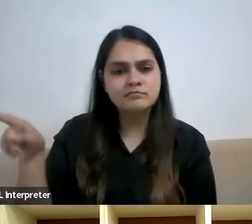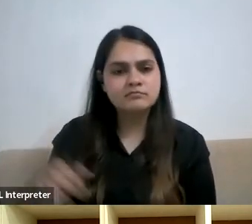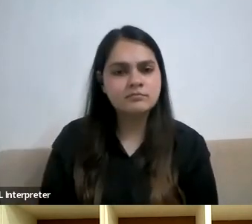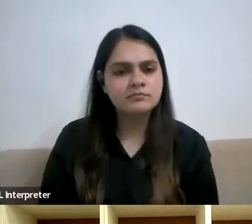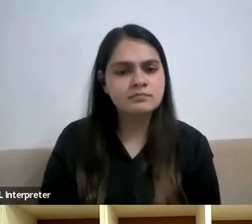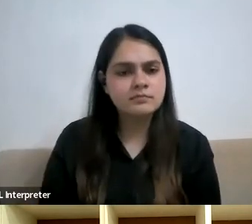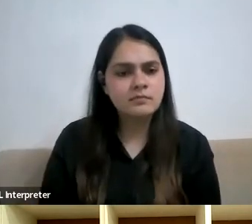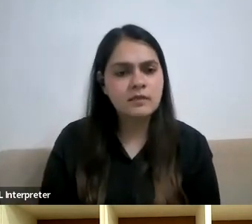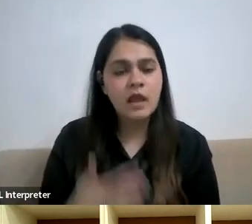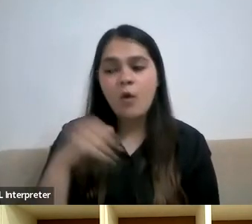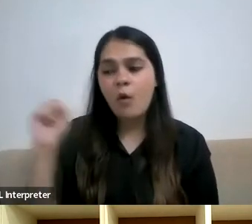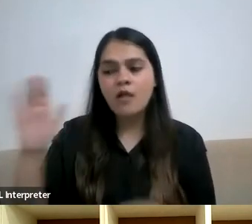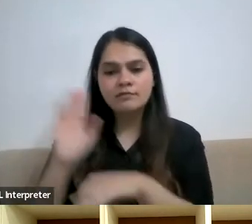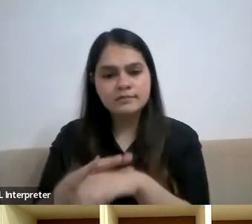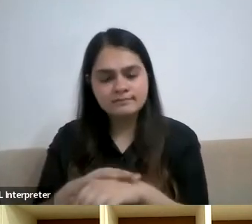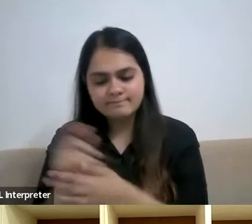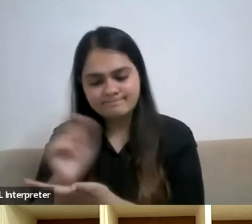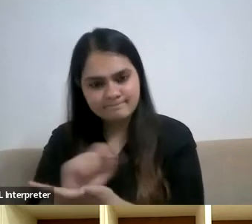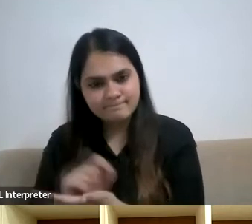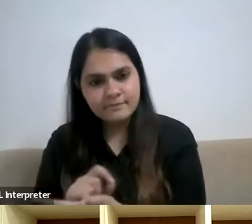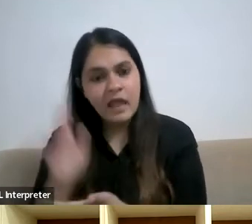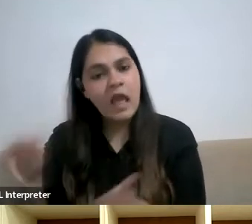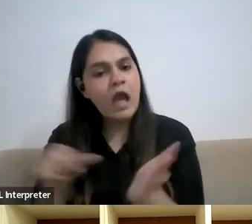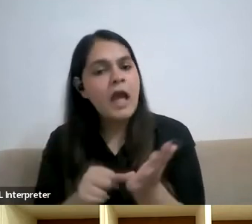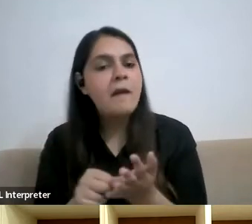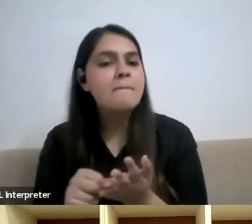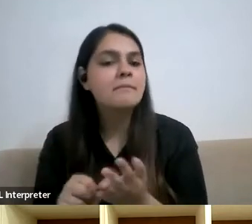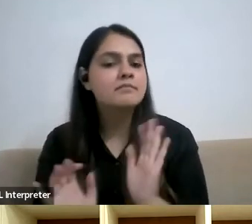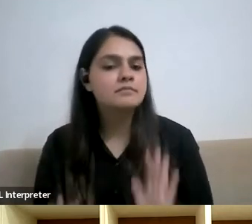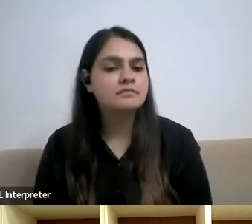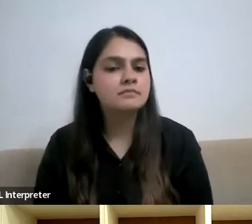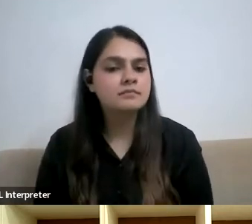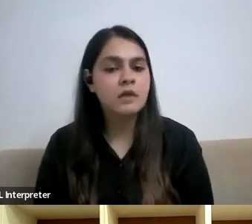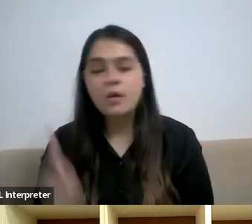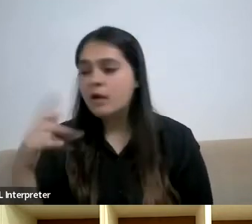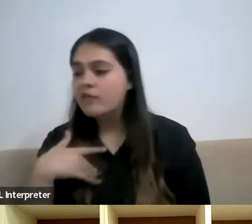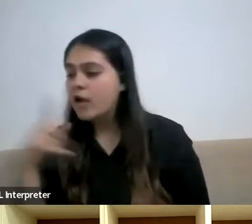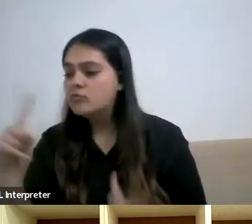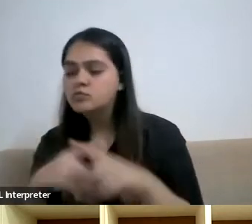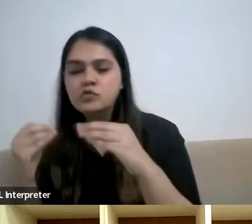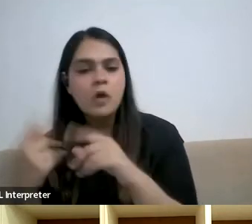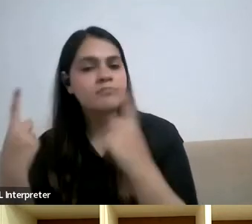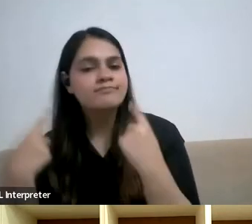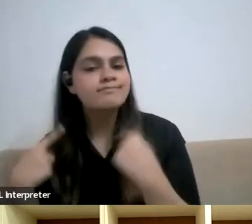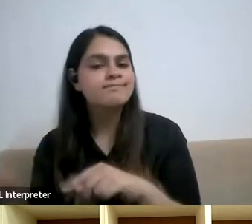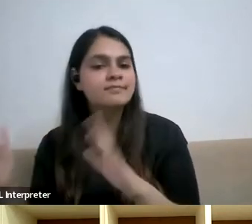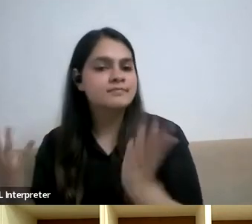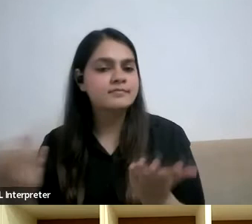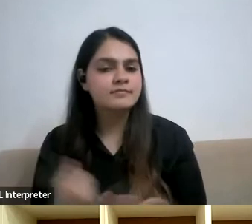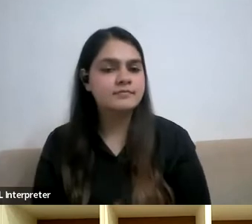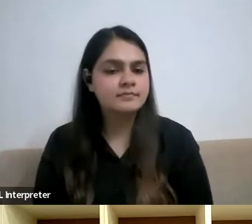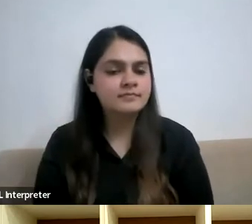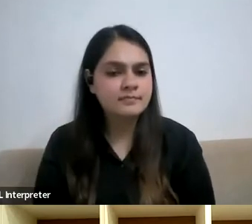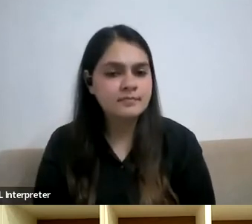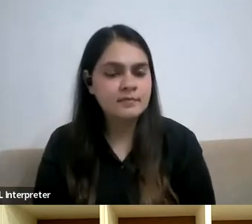little experience you would put down that becomes implementation. Ultimately, your job is not done. So budgets, I mean, not been put